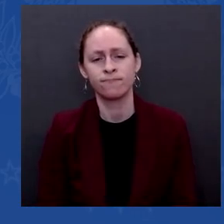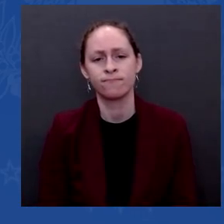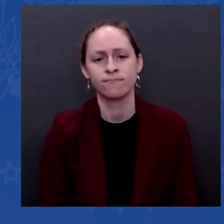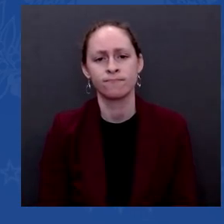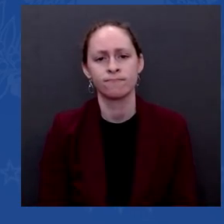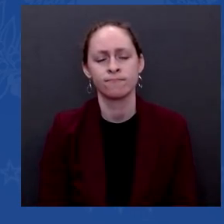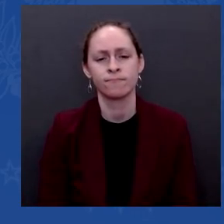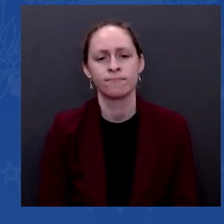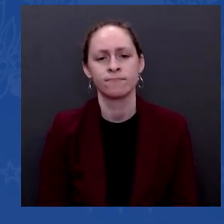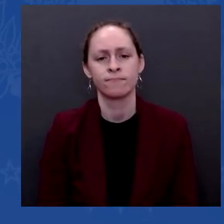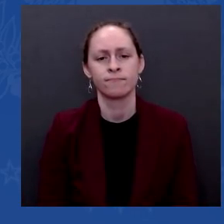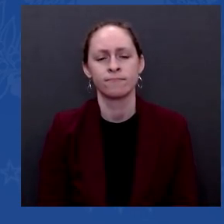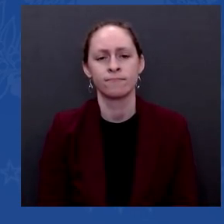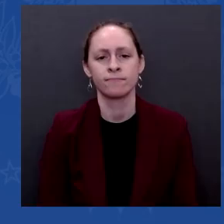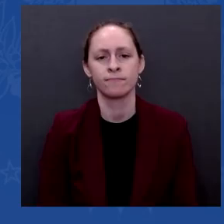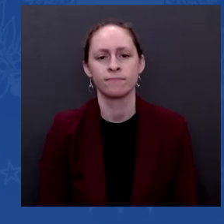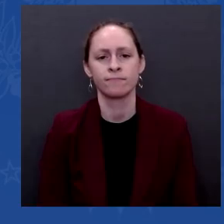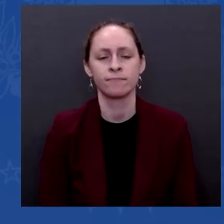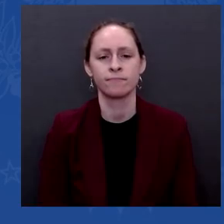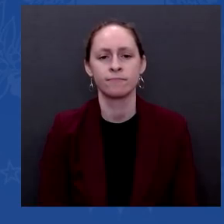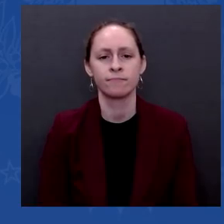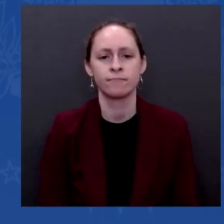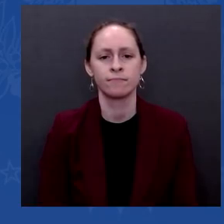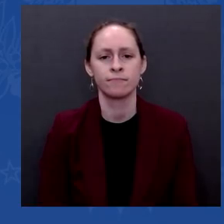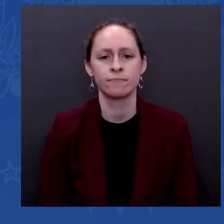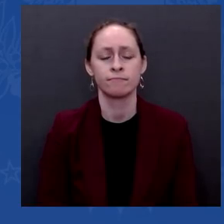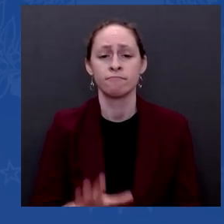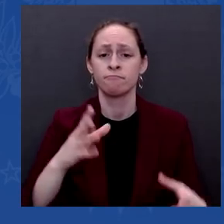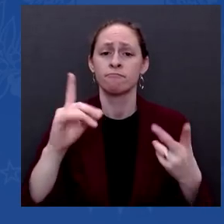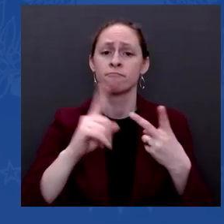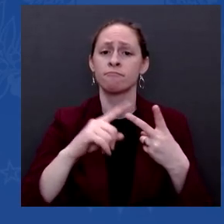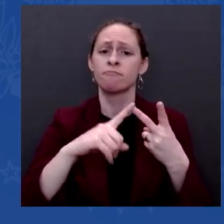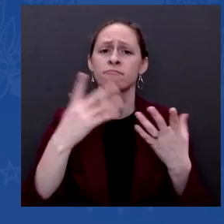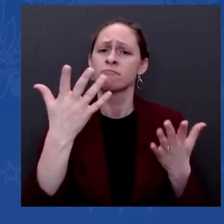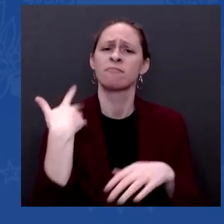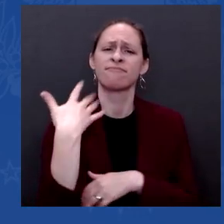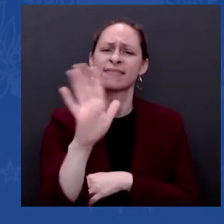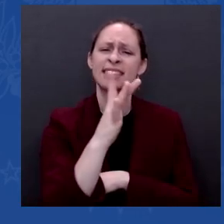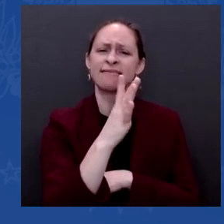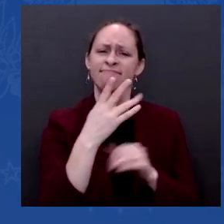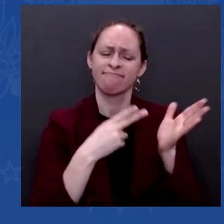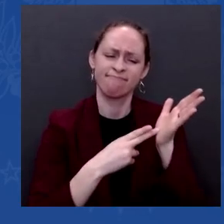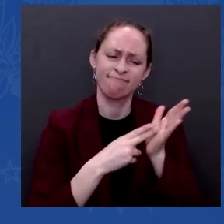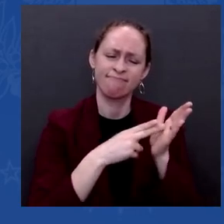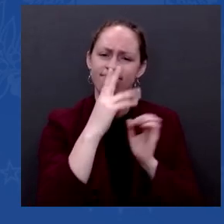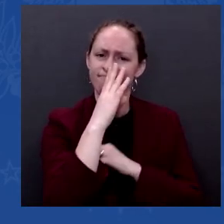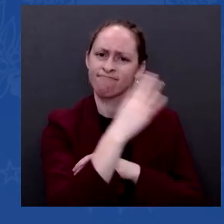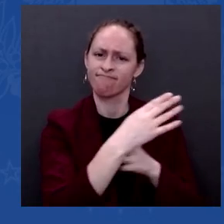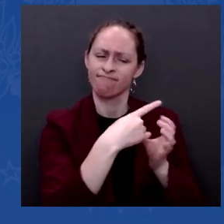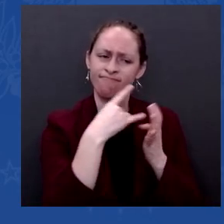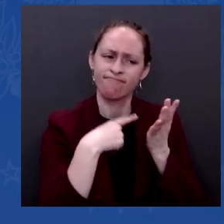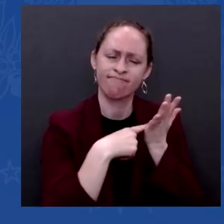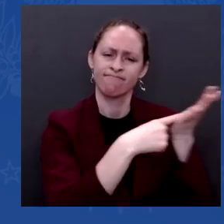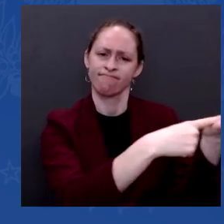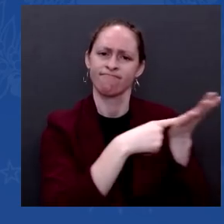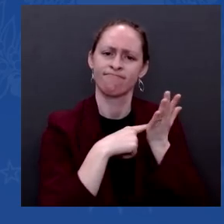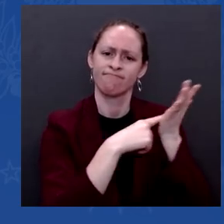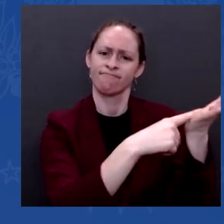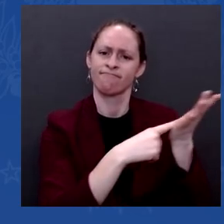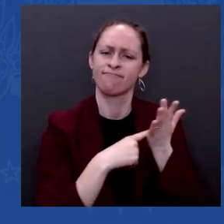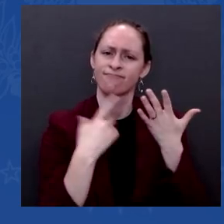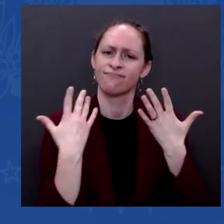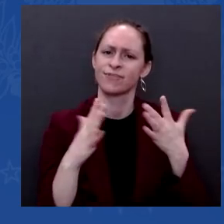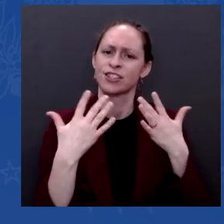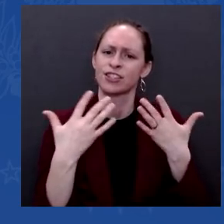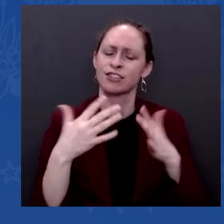the idea that NATO is not going to be united, I don't buy. I've spoken to every major NATO leader. We've had the